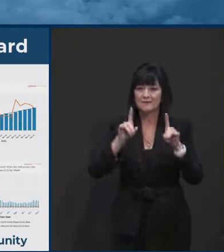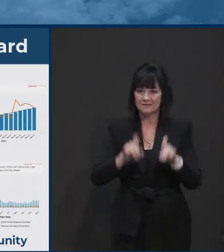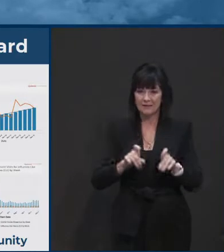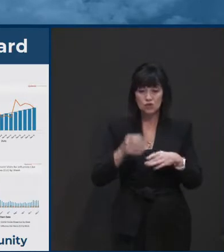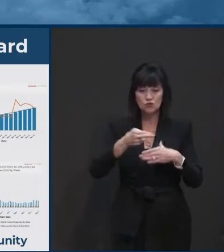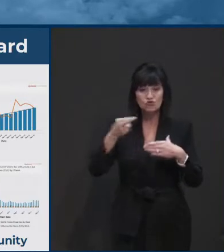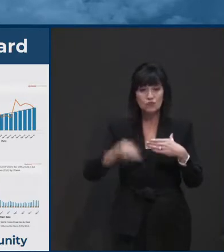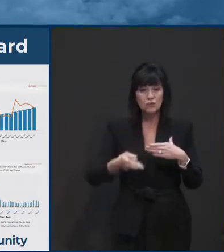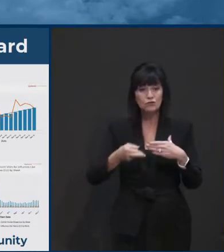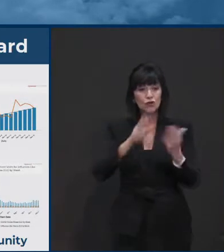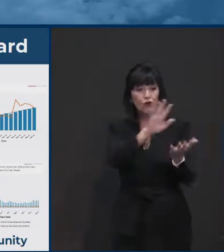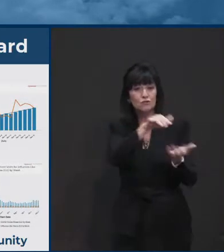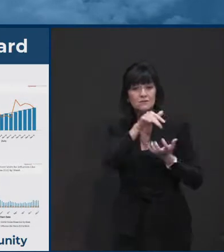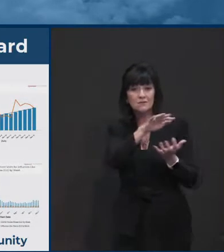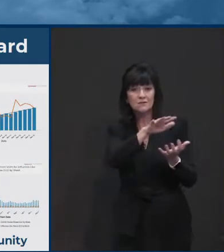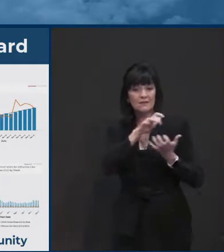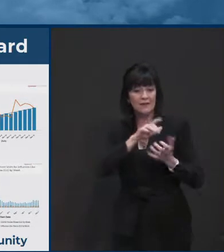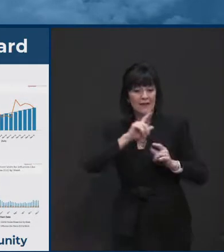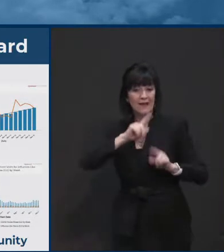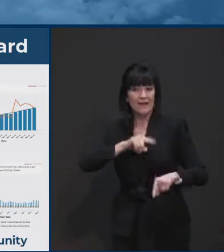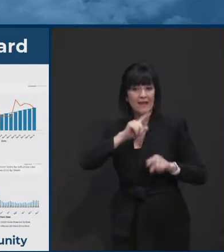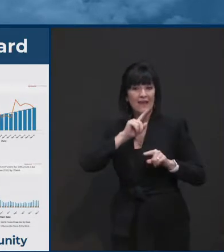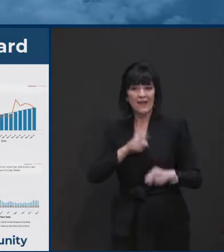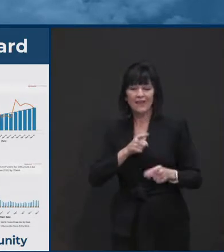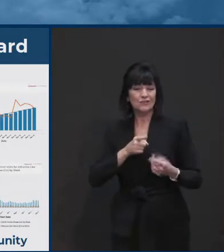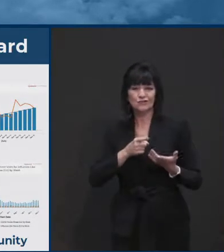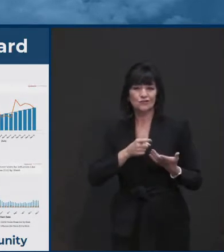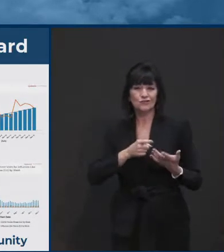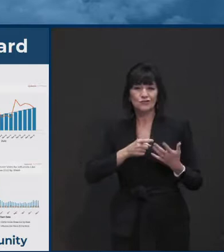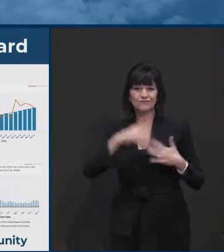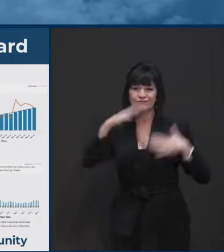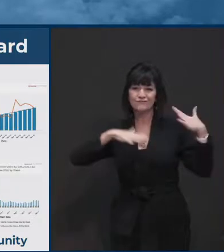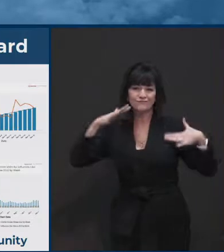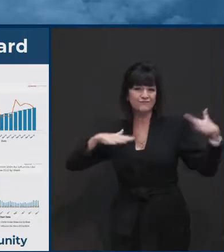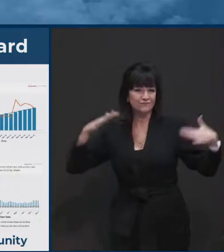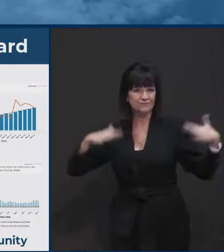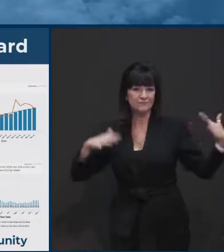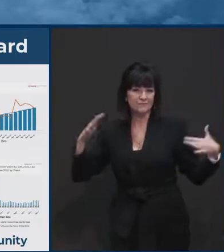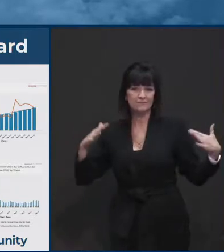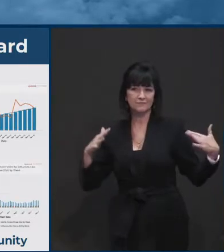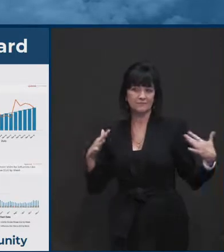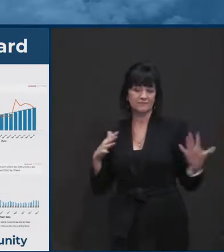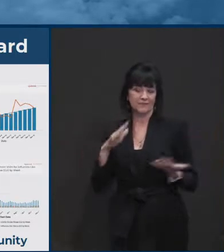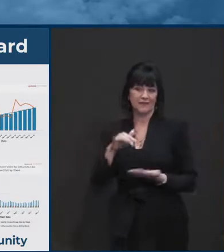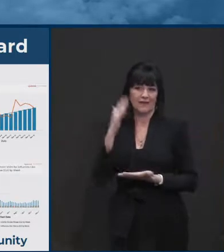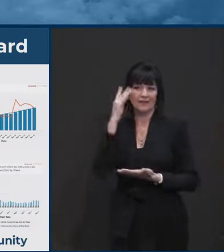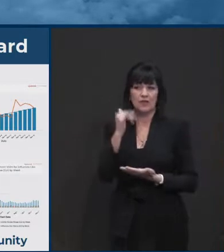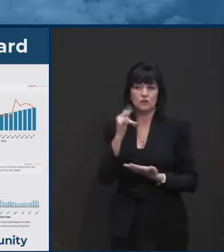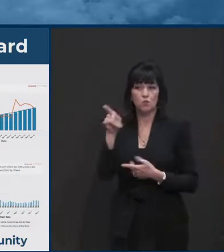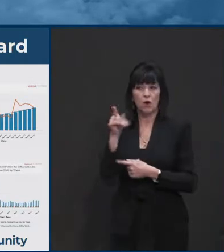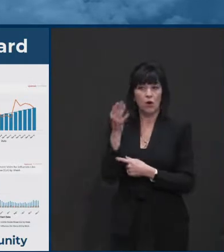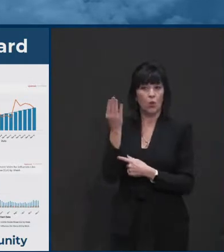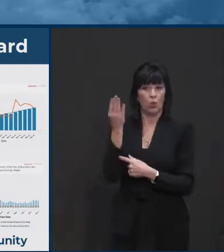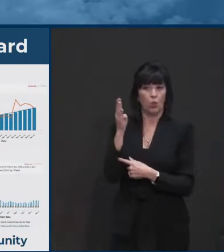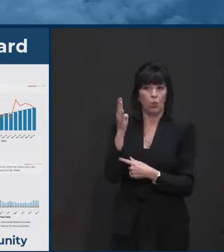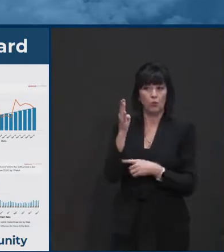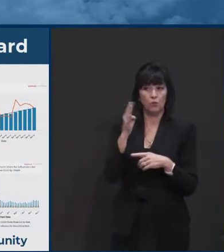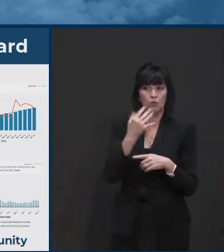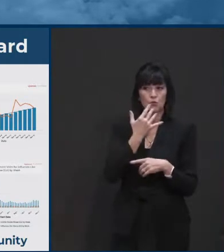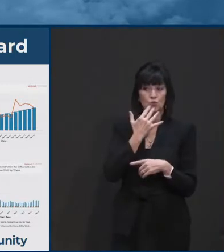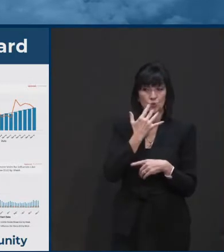with the seven-day moving average reflected by the blue bar, which is consistently going up,